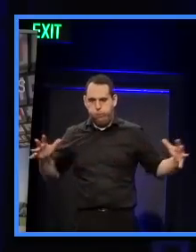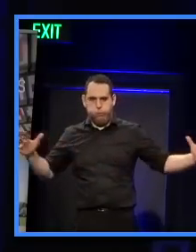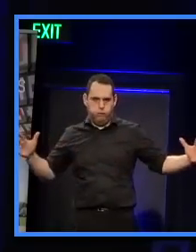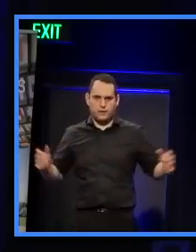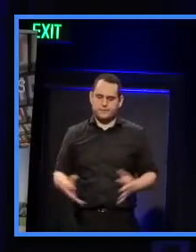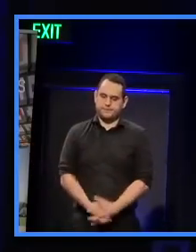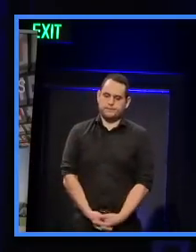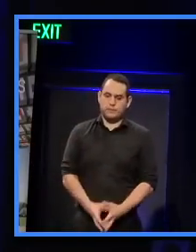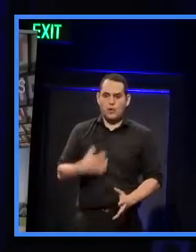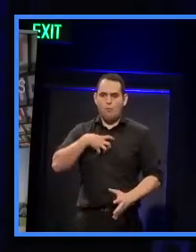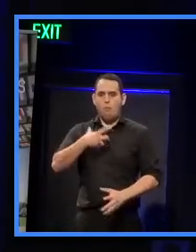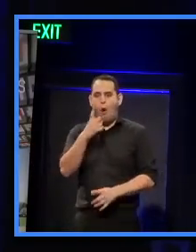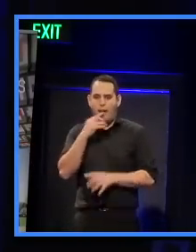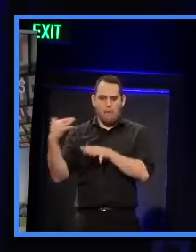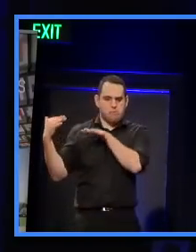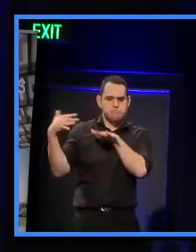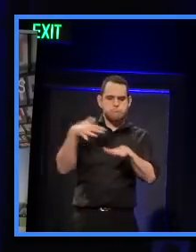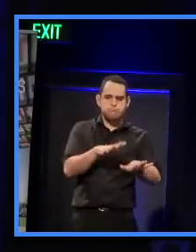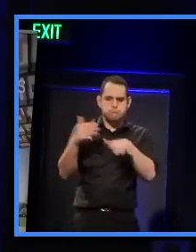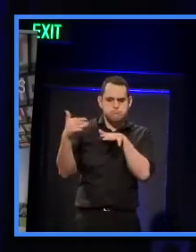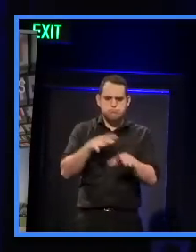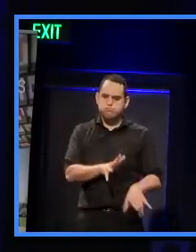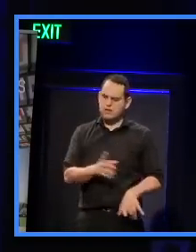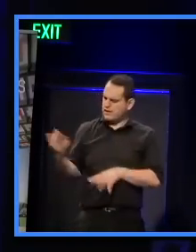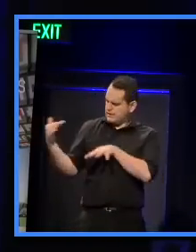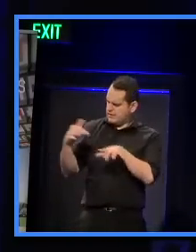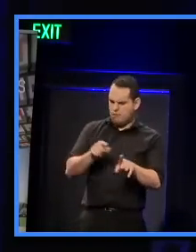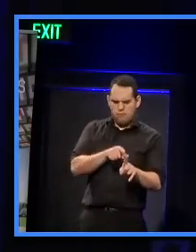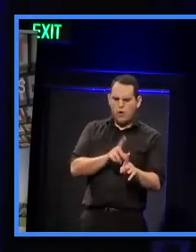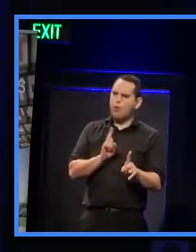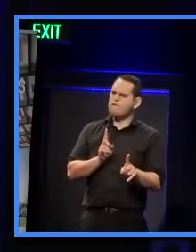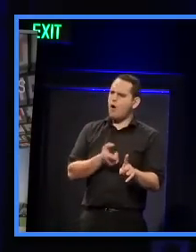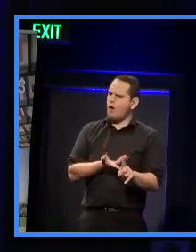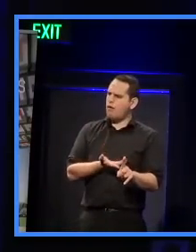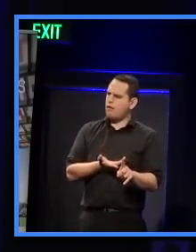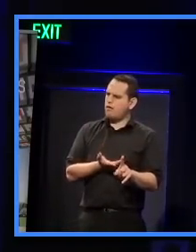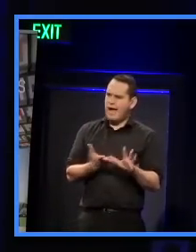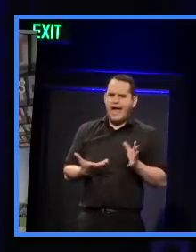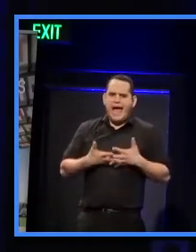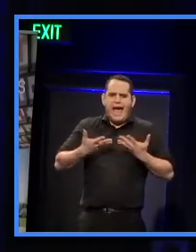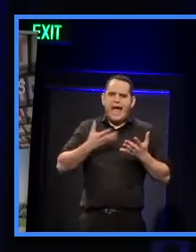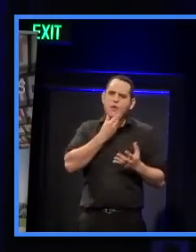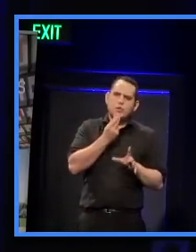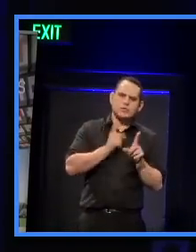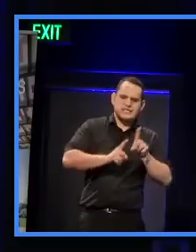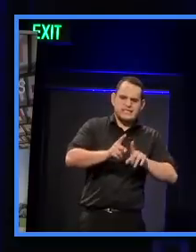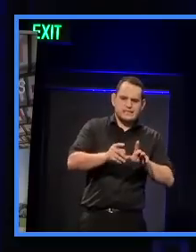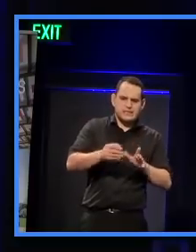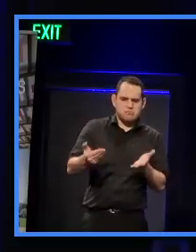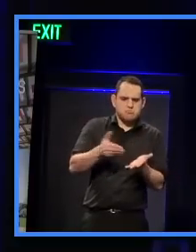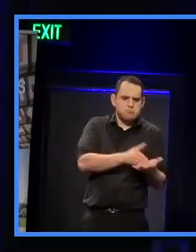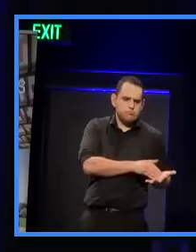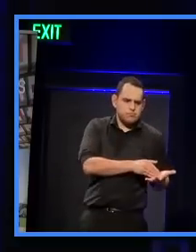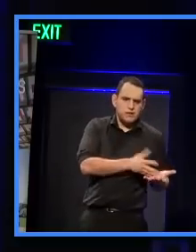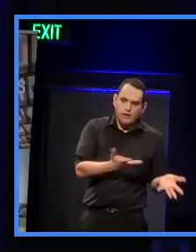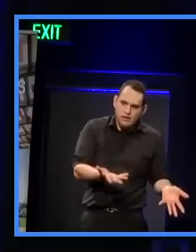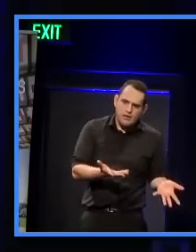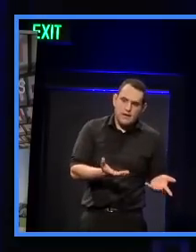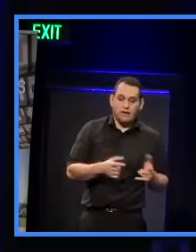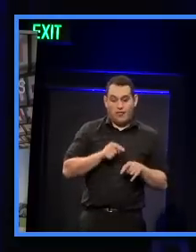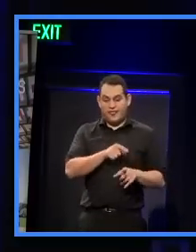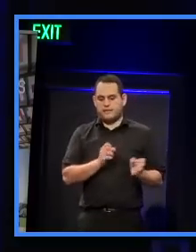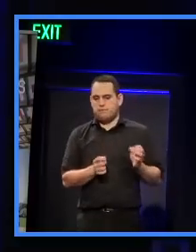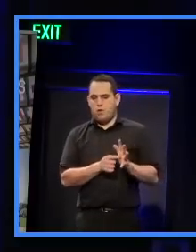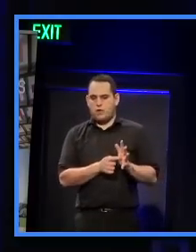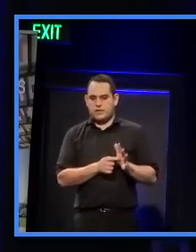people are coming to the area. But understanding what they are doing and how they're integrating and operating with the city is absolutely key. So that will